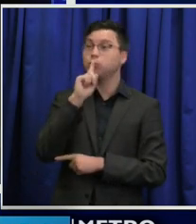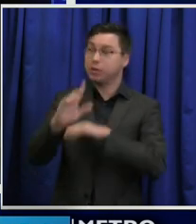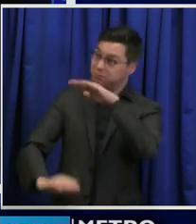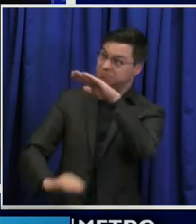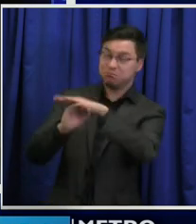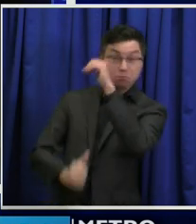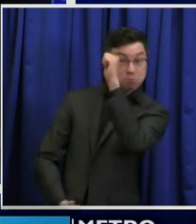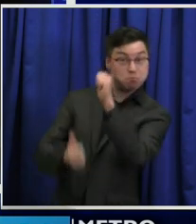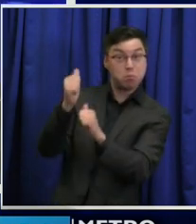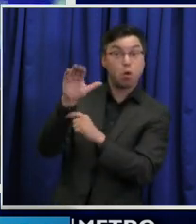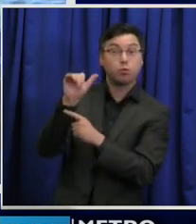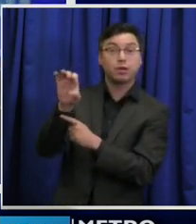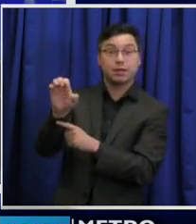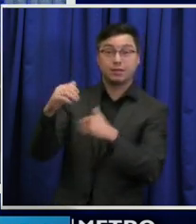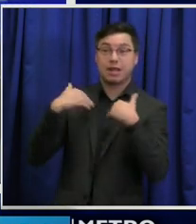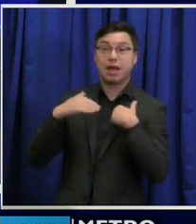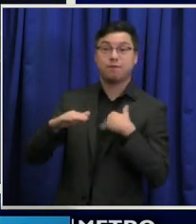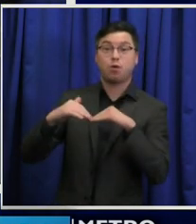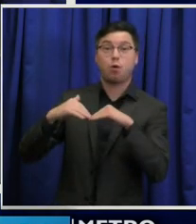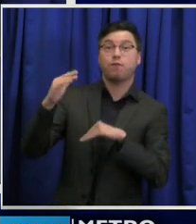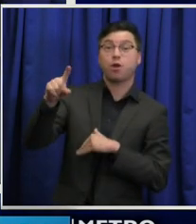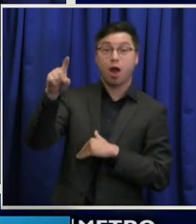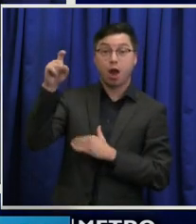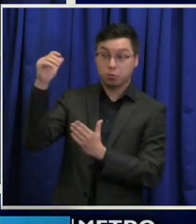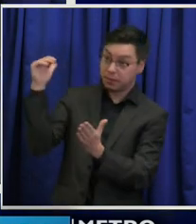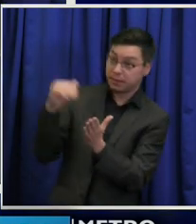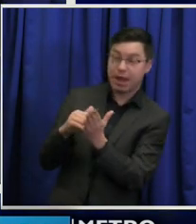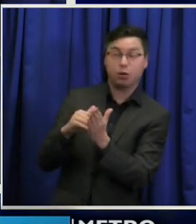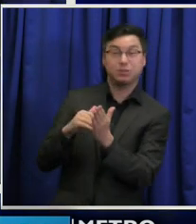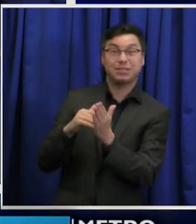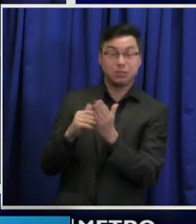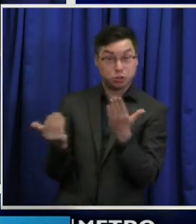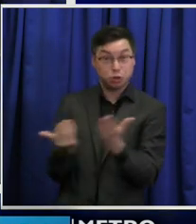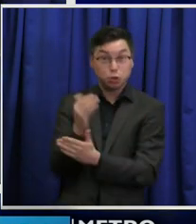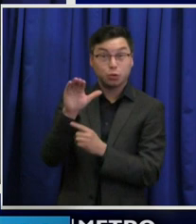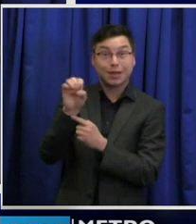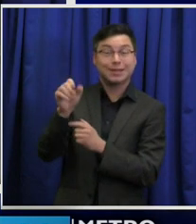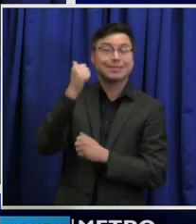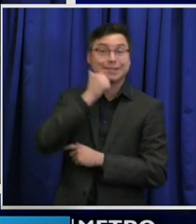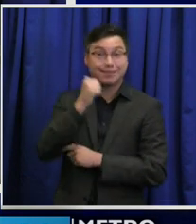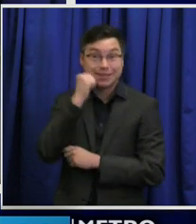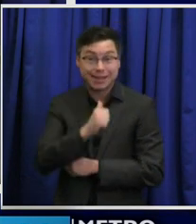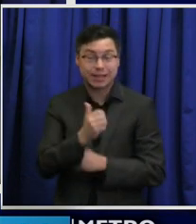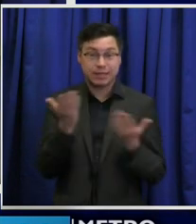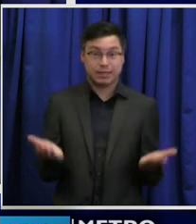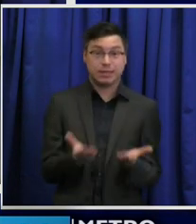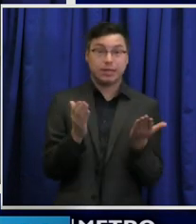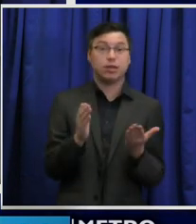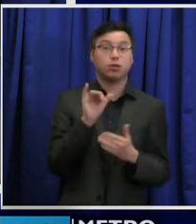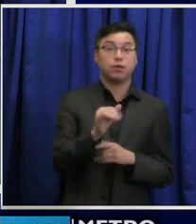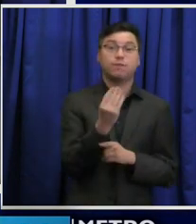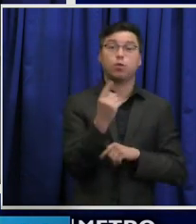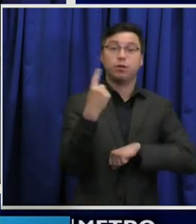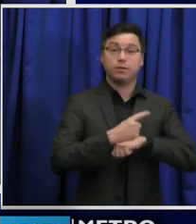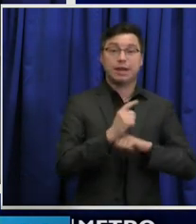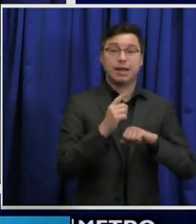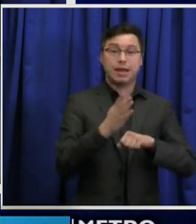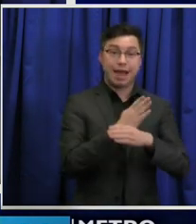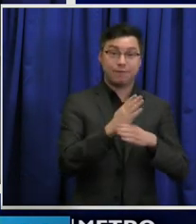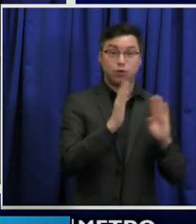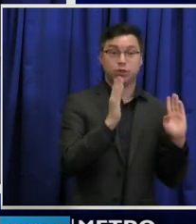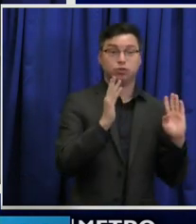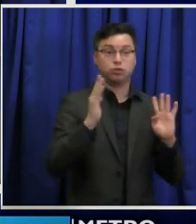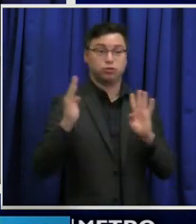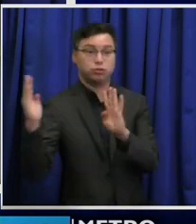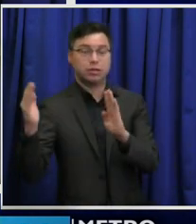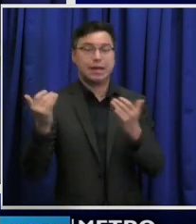and is averaging over 100,000 cases per day. Here in Nashville, the 14-day average case count is now